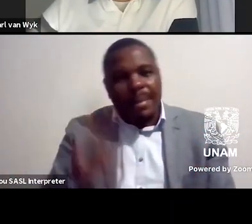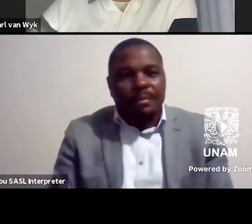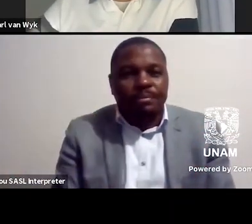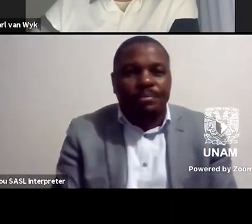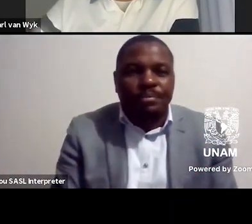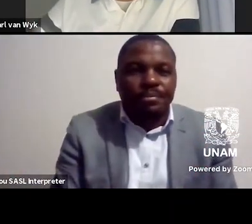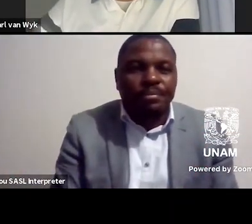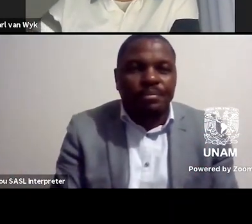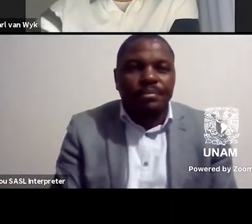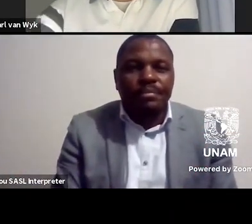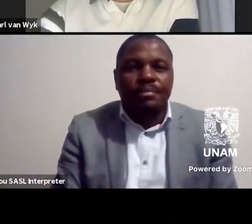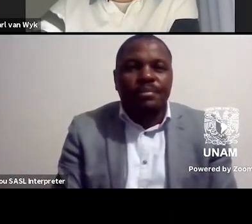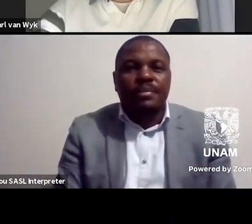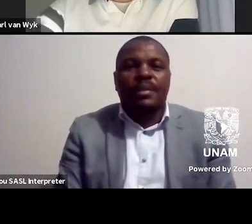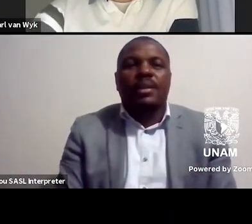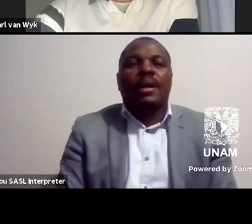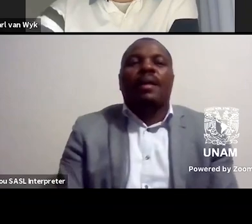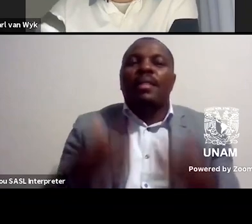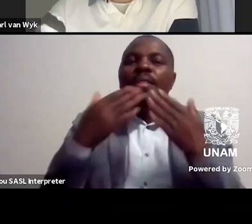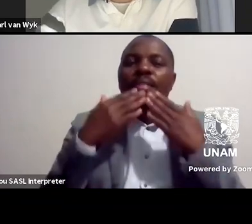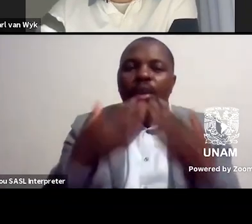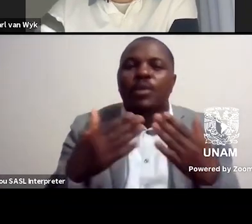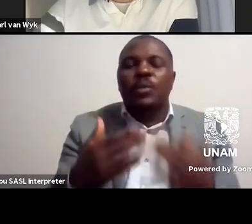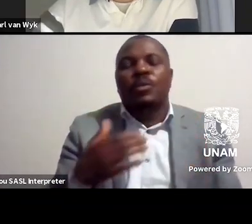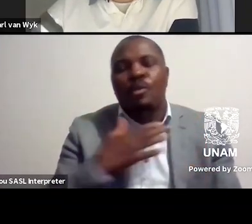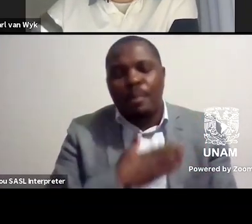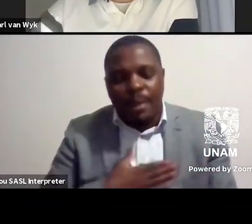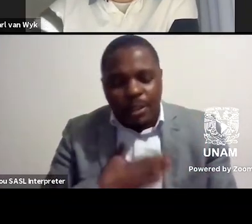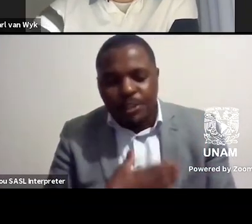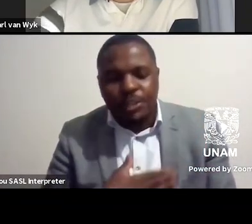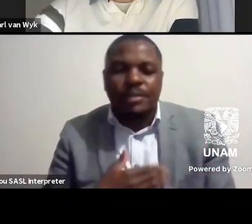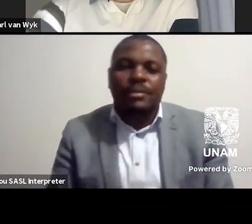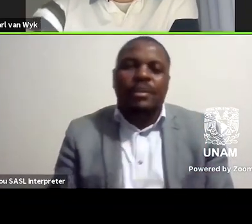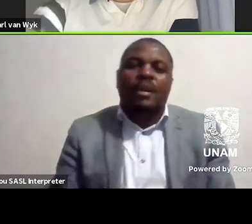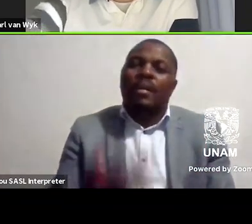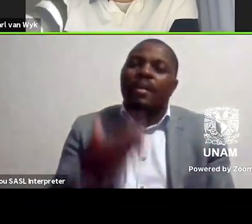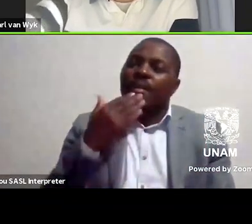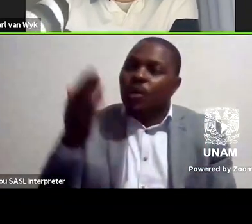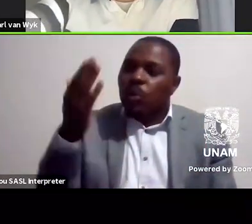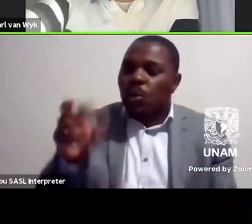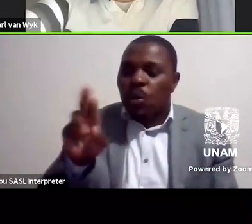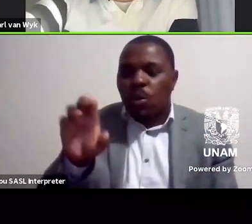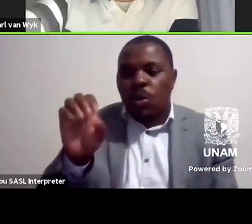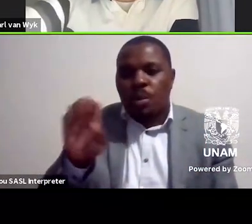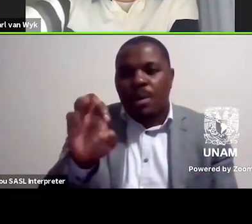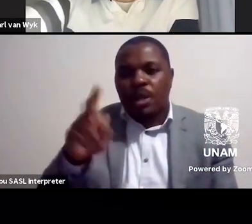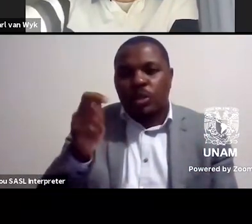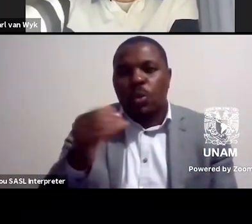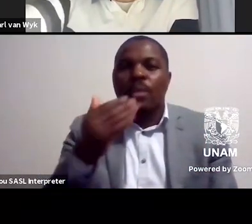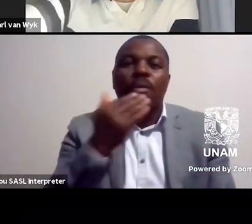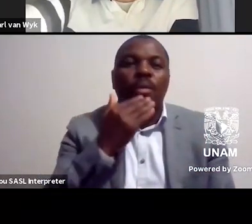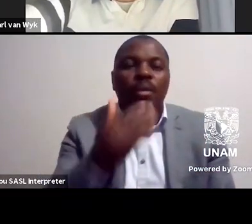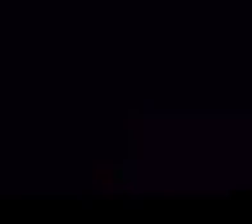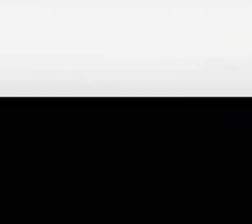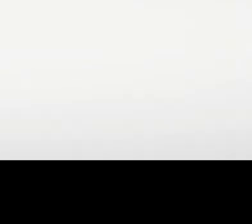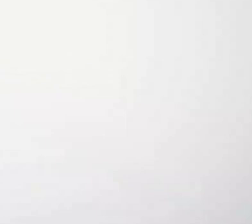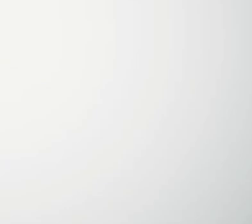you very much it's a pleasure thank you thank you ripeto thanks johnman good night it's wrong good night